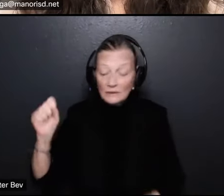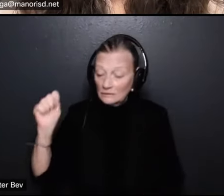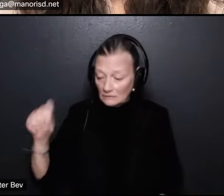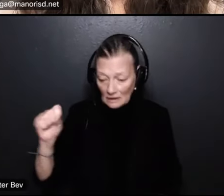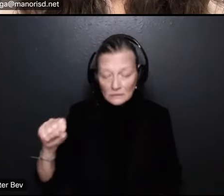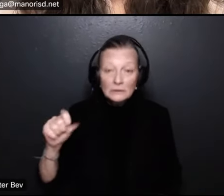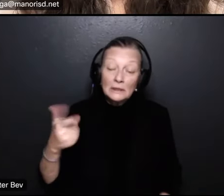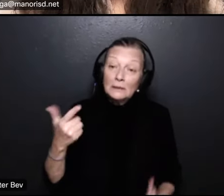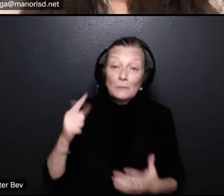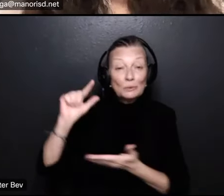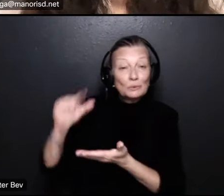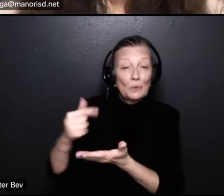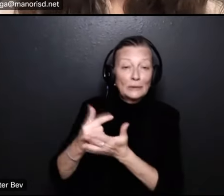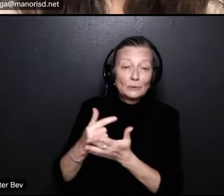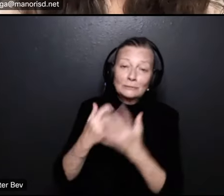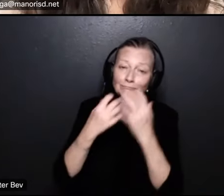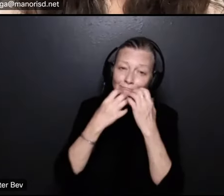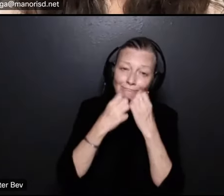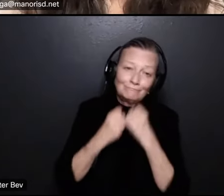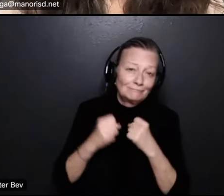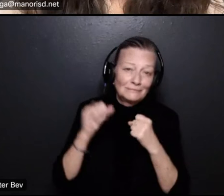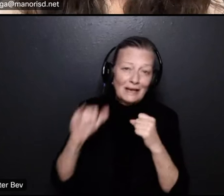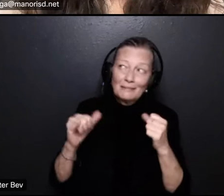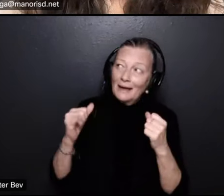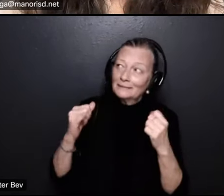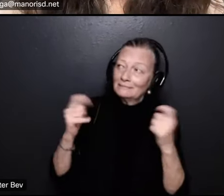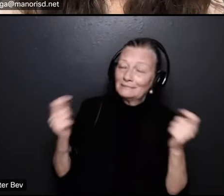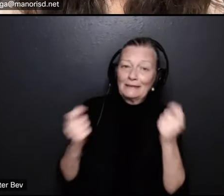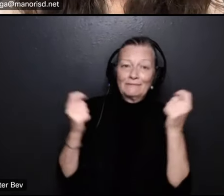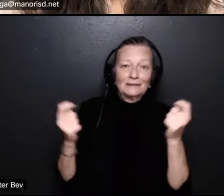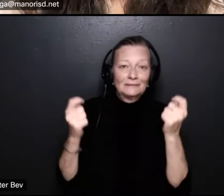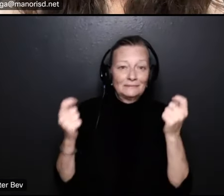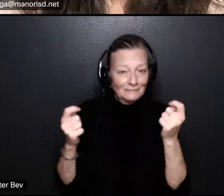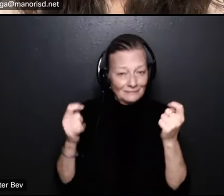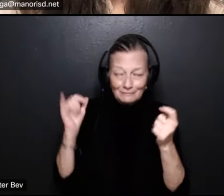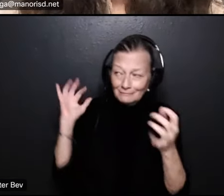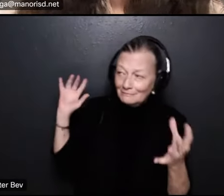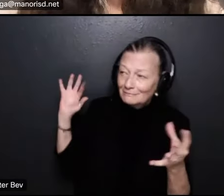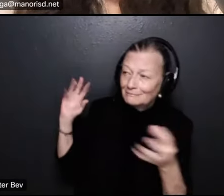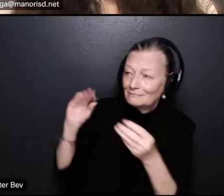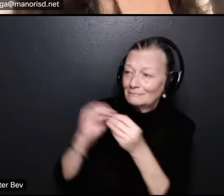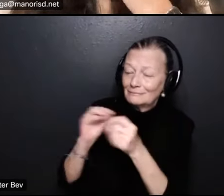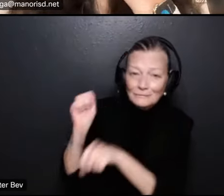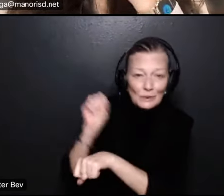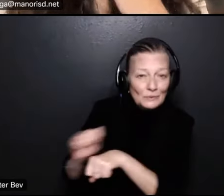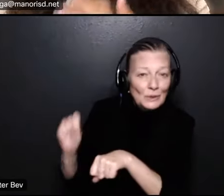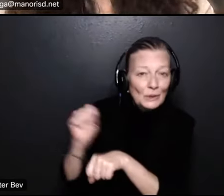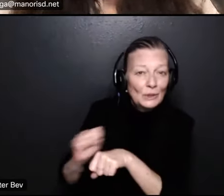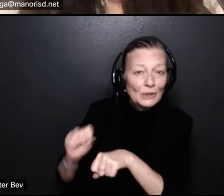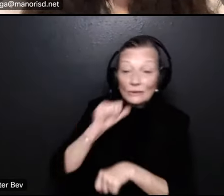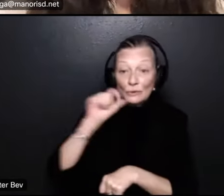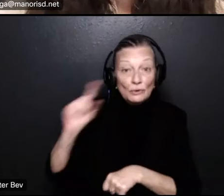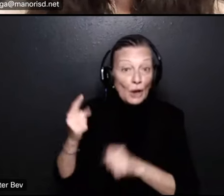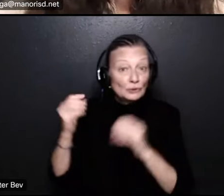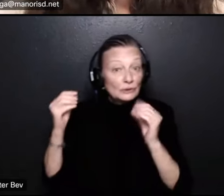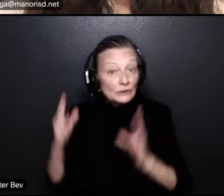as a sacred event um it is a a culmination of incredible amount of work not just with teachers but with